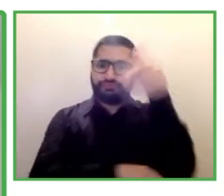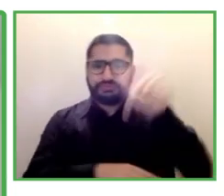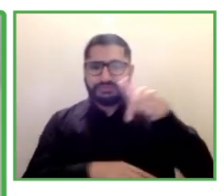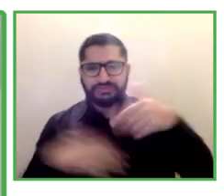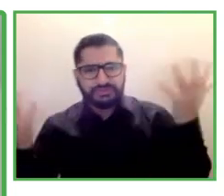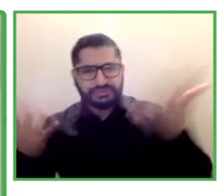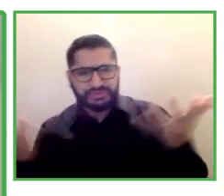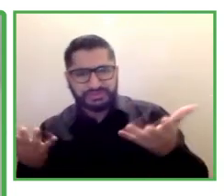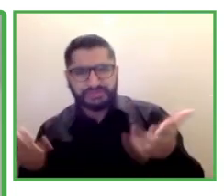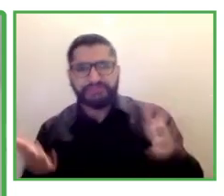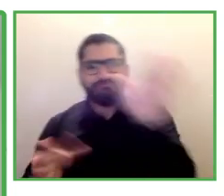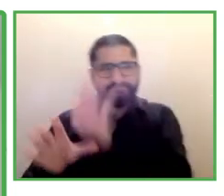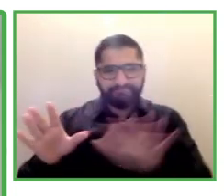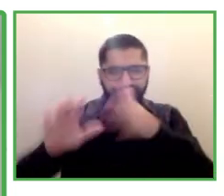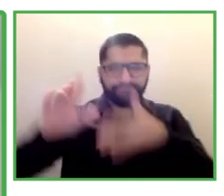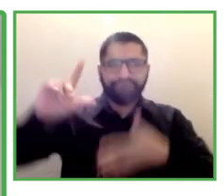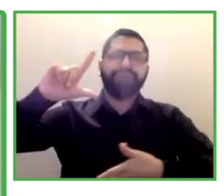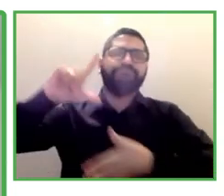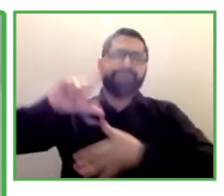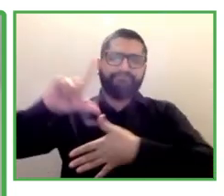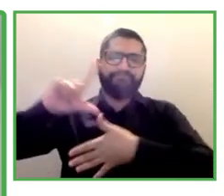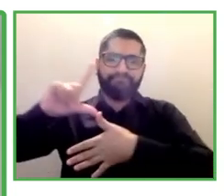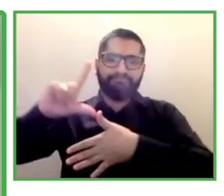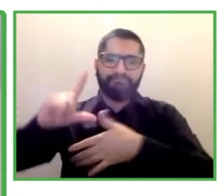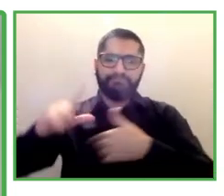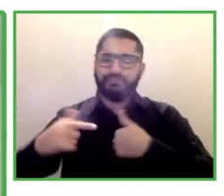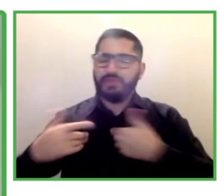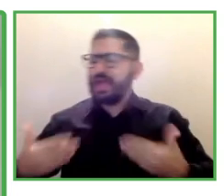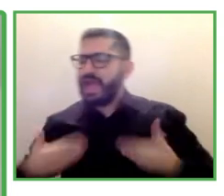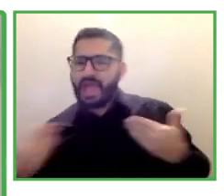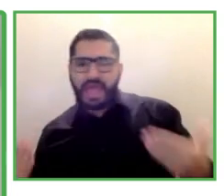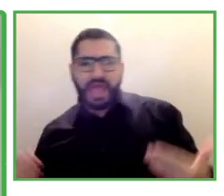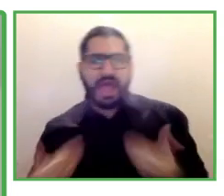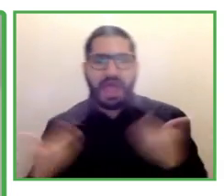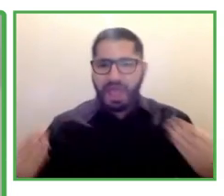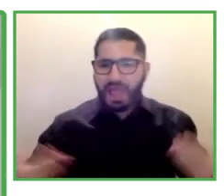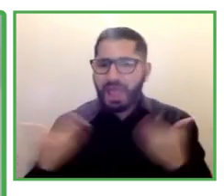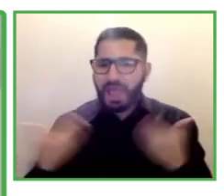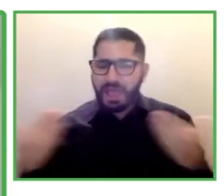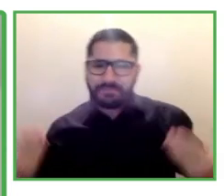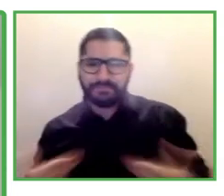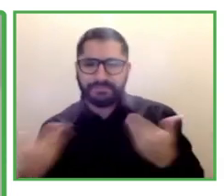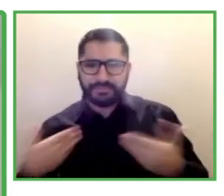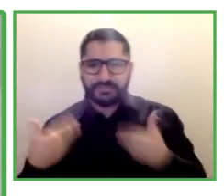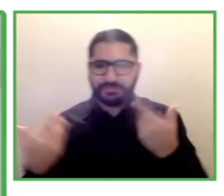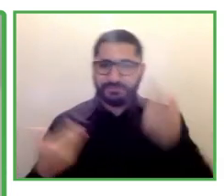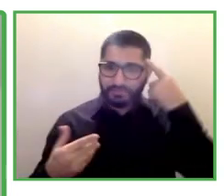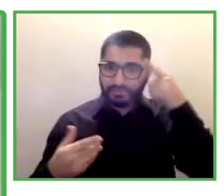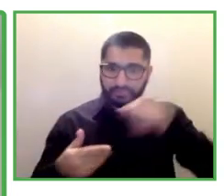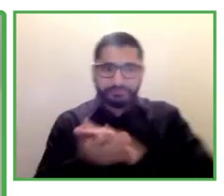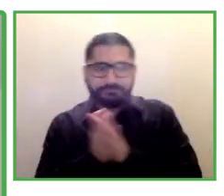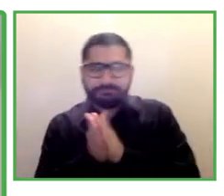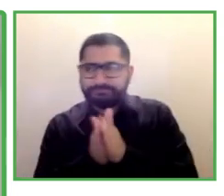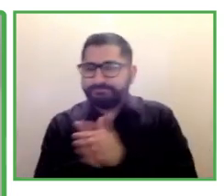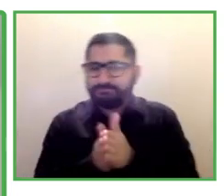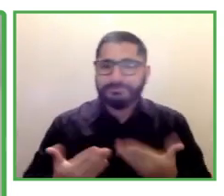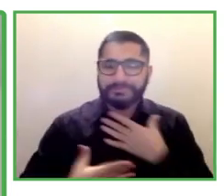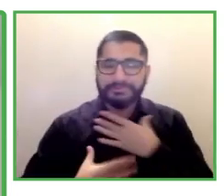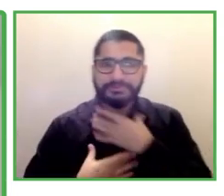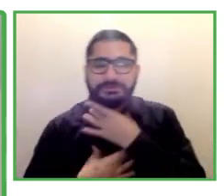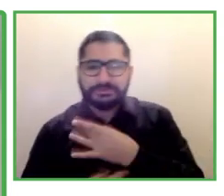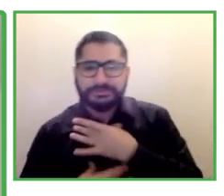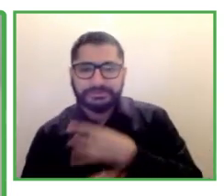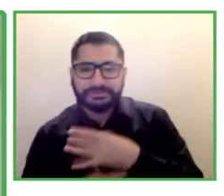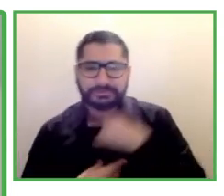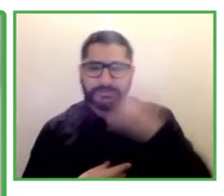all the amazing presentations in this sessions and in the entire program. Today, the session that I'm going